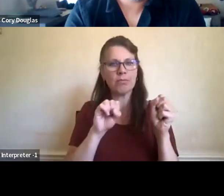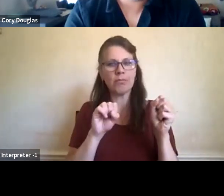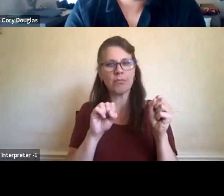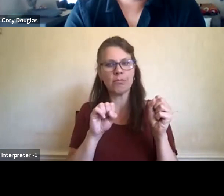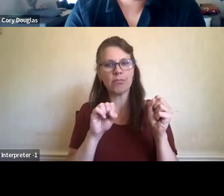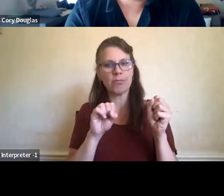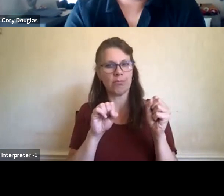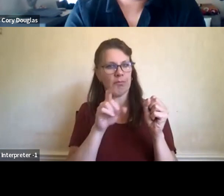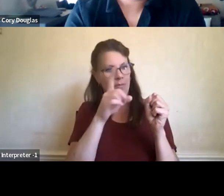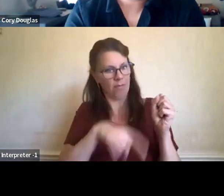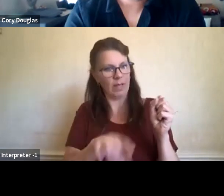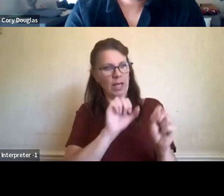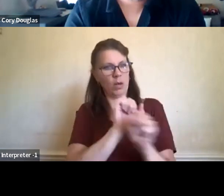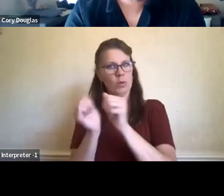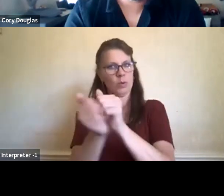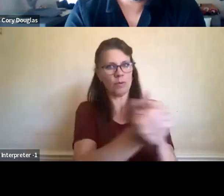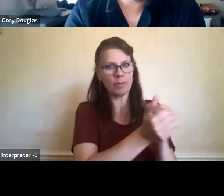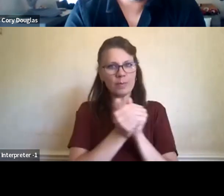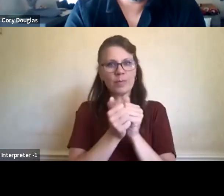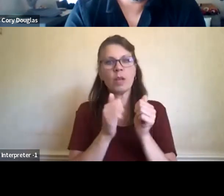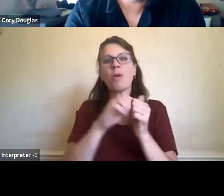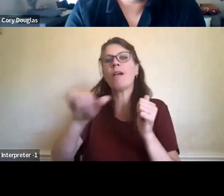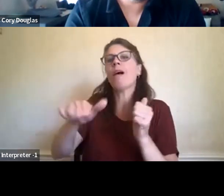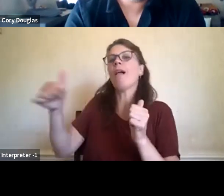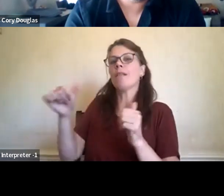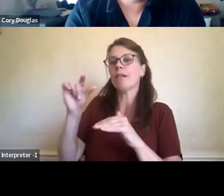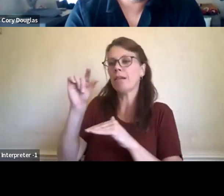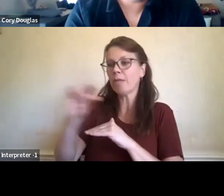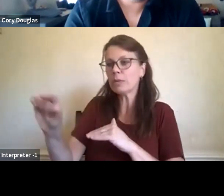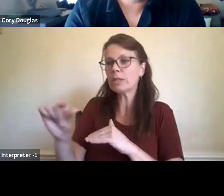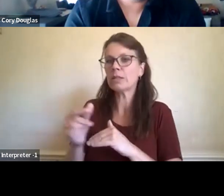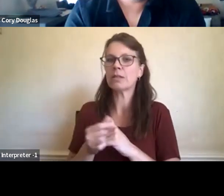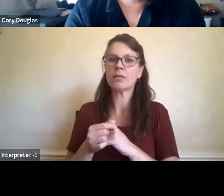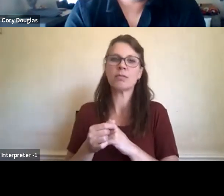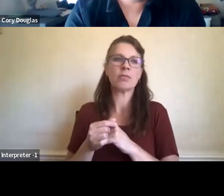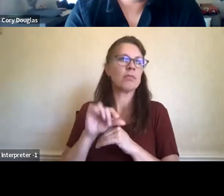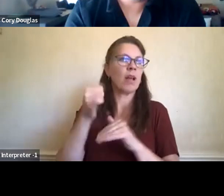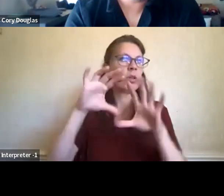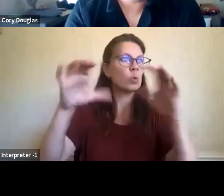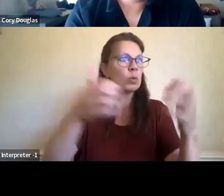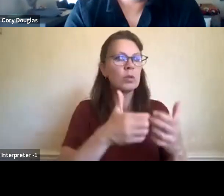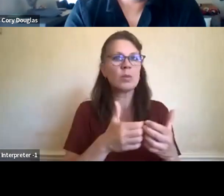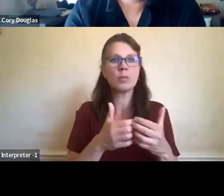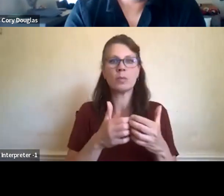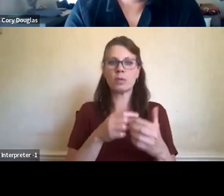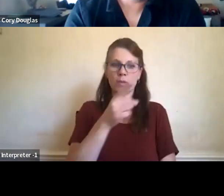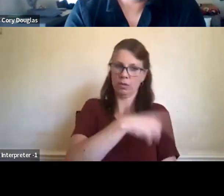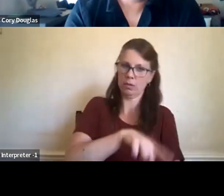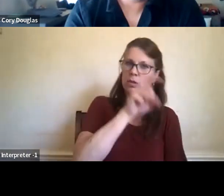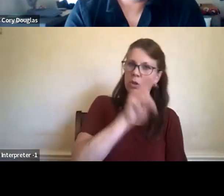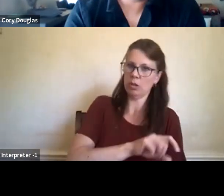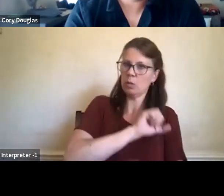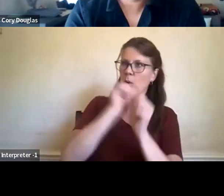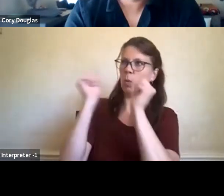are working collaboratively with other governments and building capacity to do that work. Um, I think going